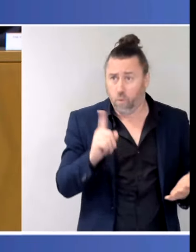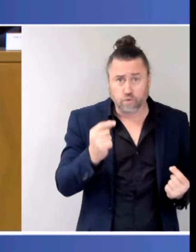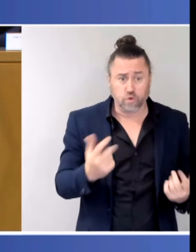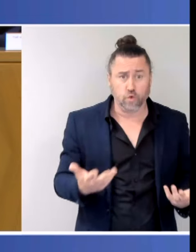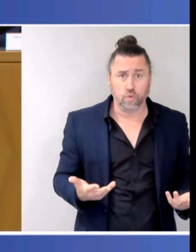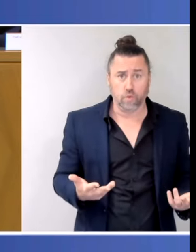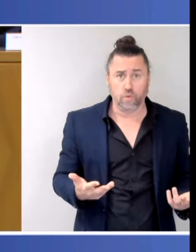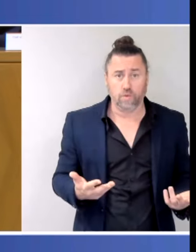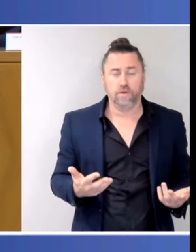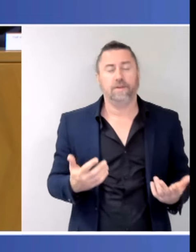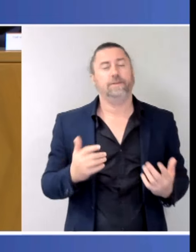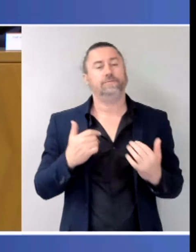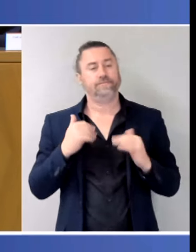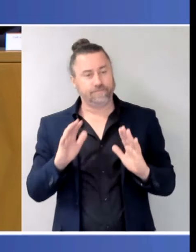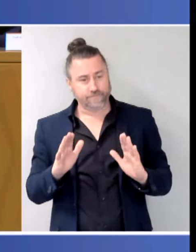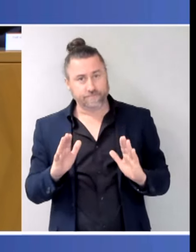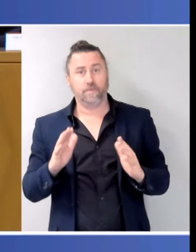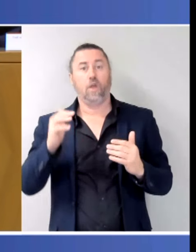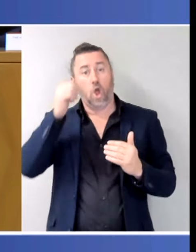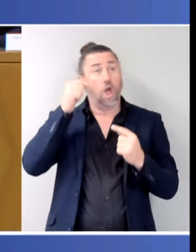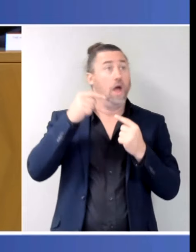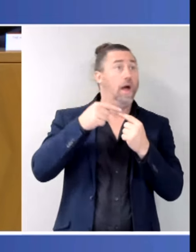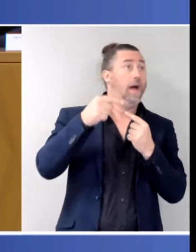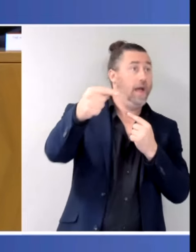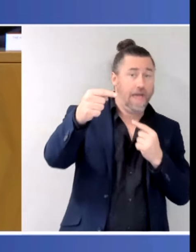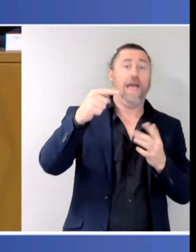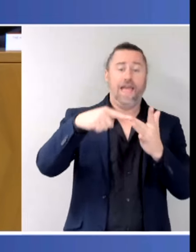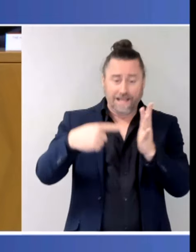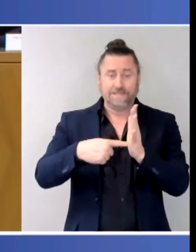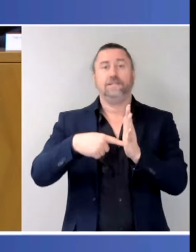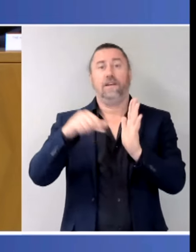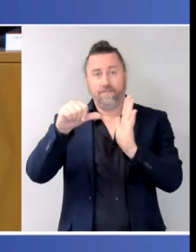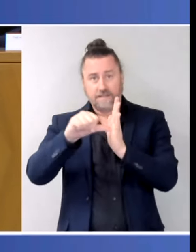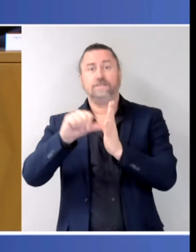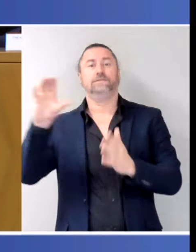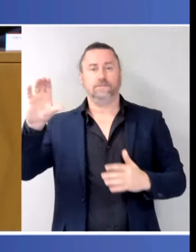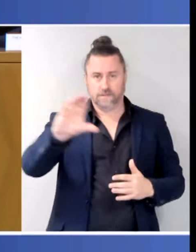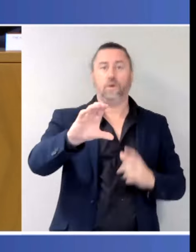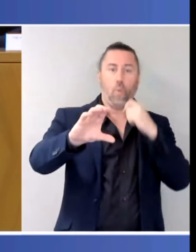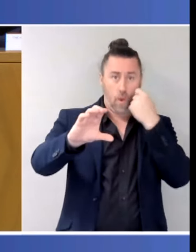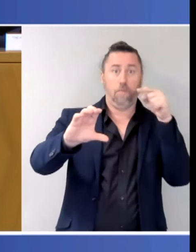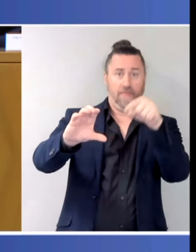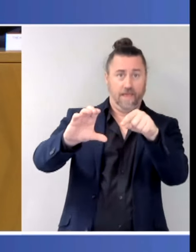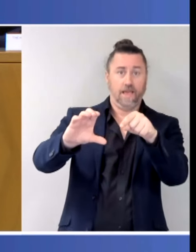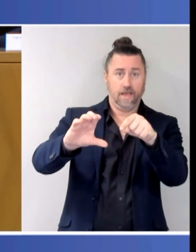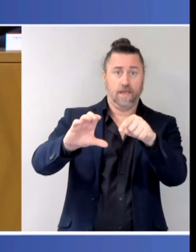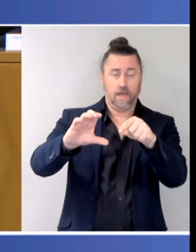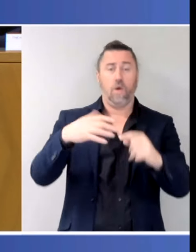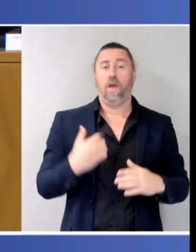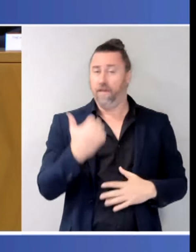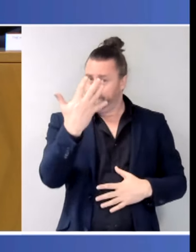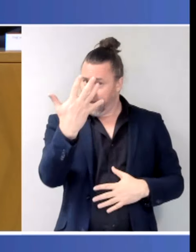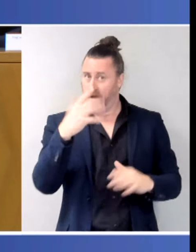going forward. We're providing the funding as part of the five-year agreement that will commence